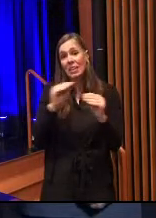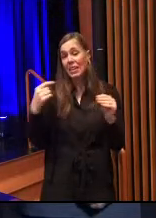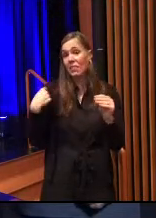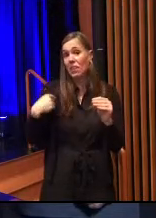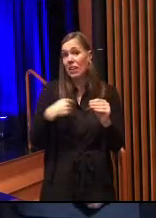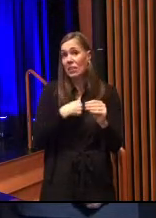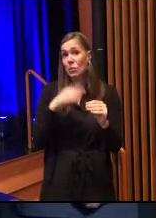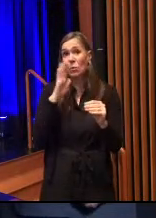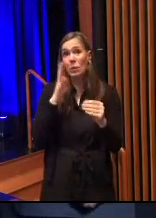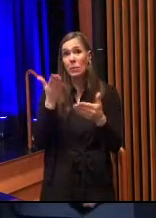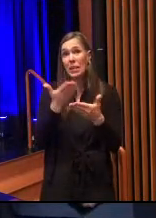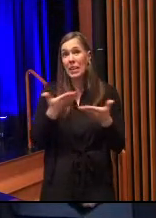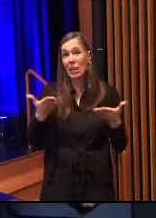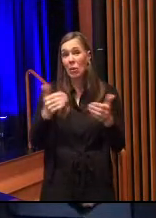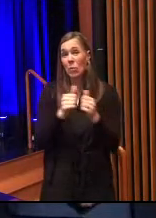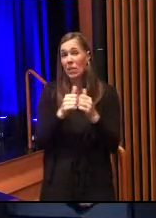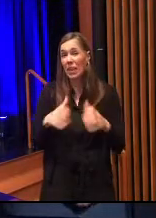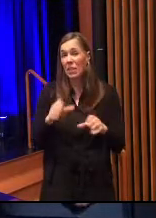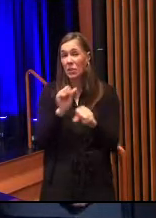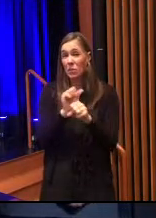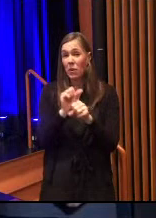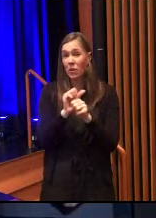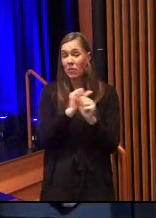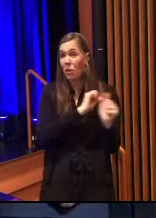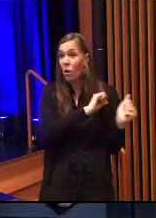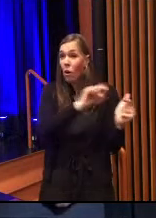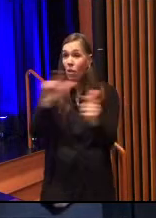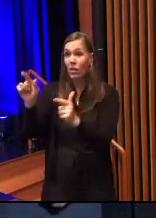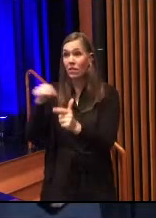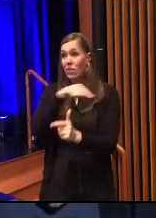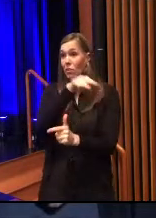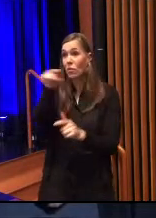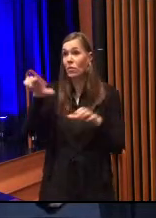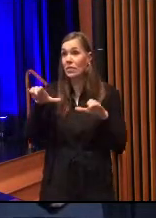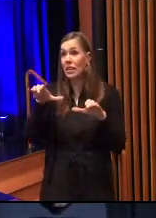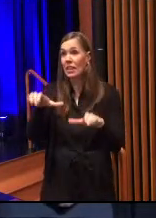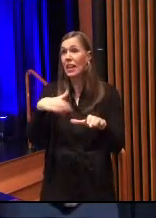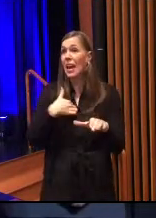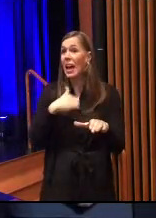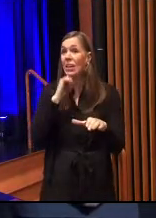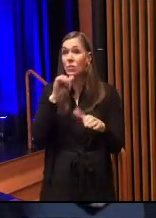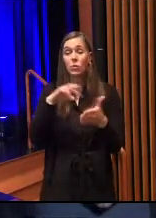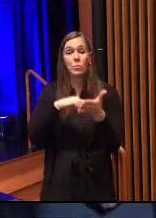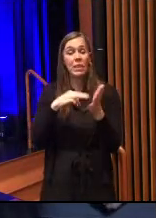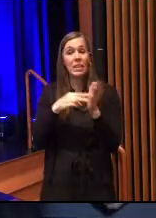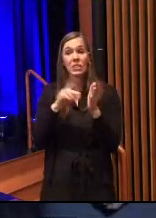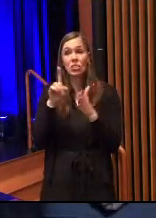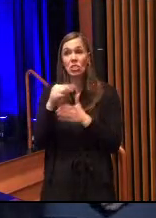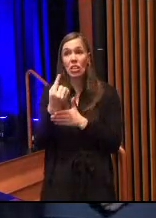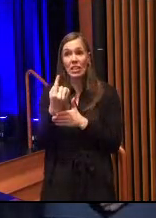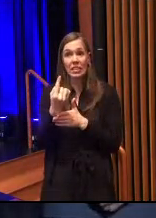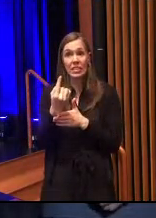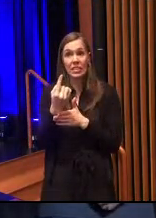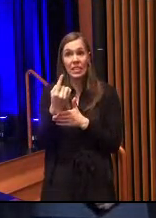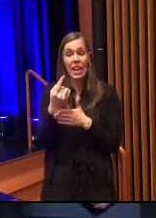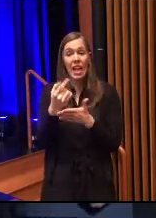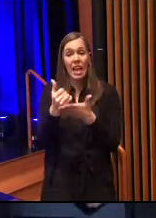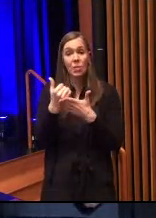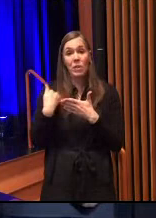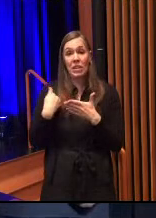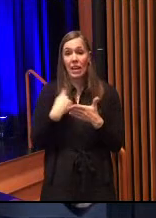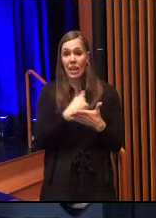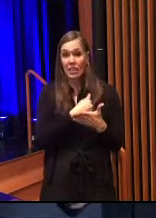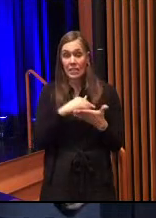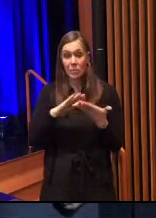be standing here without the work that all of you have done. And I don't just mean in terms of helping us to get